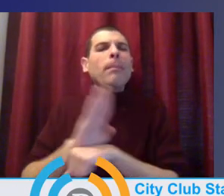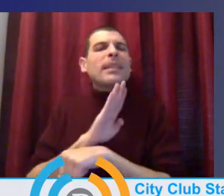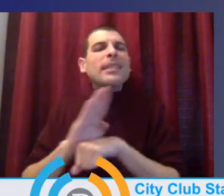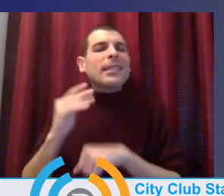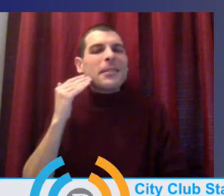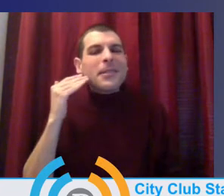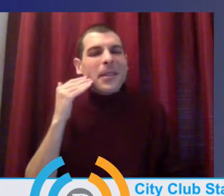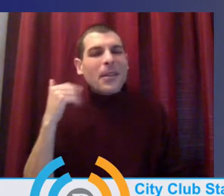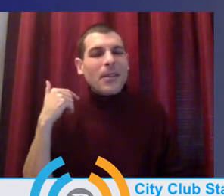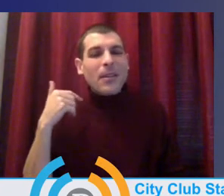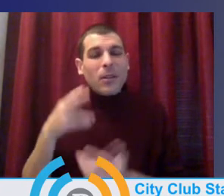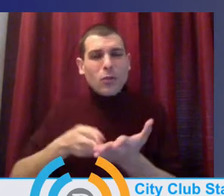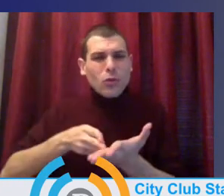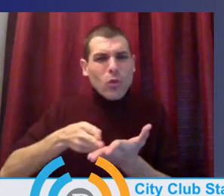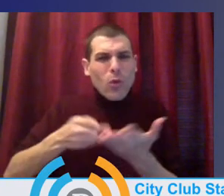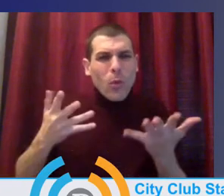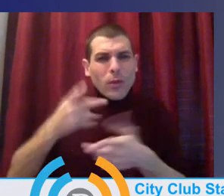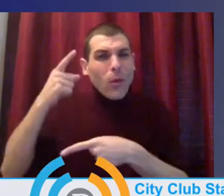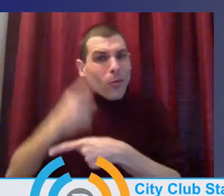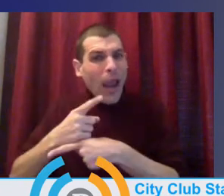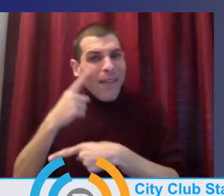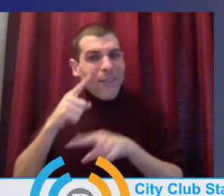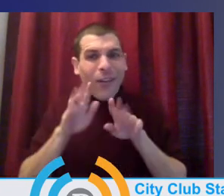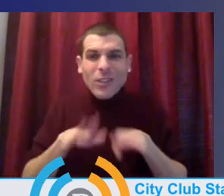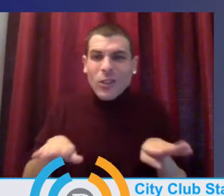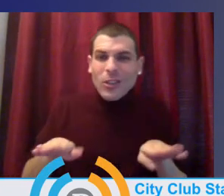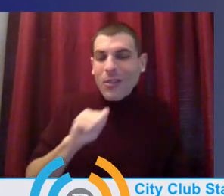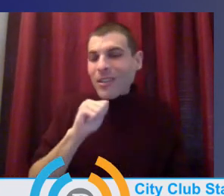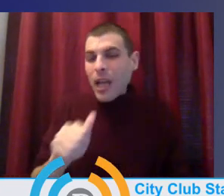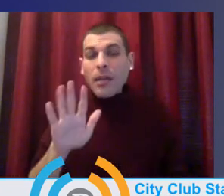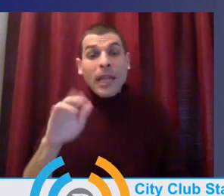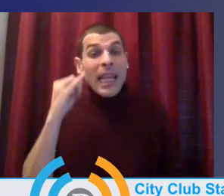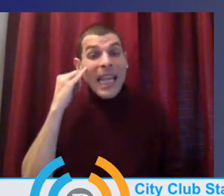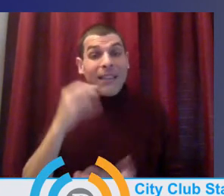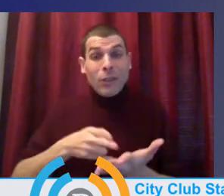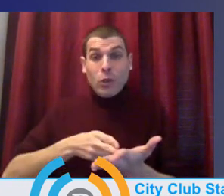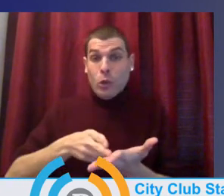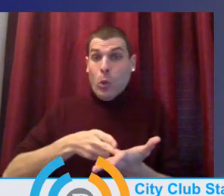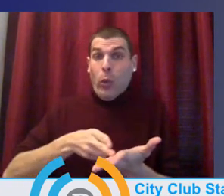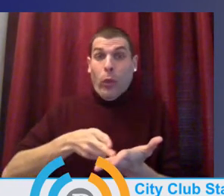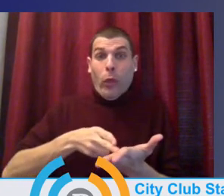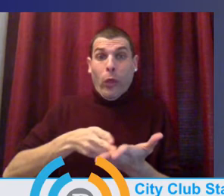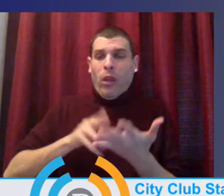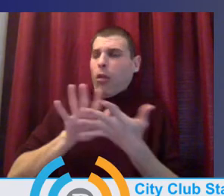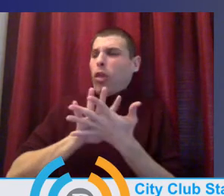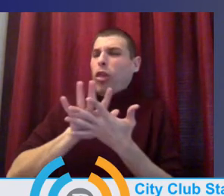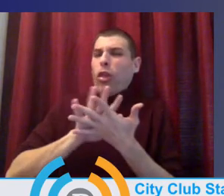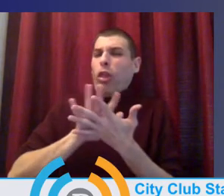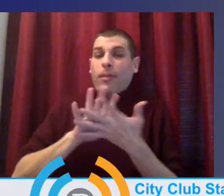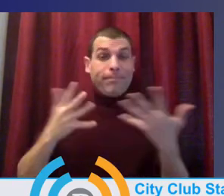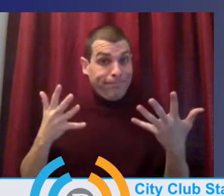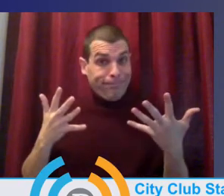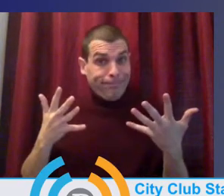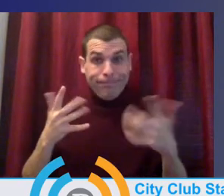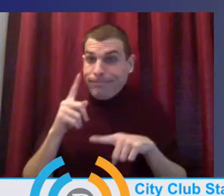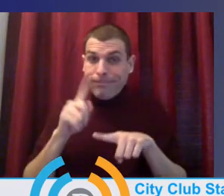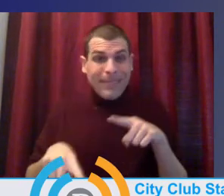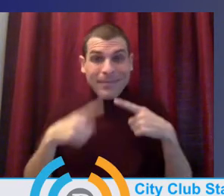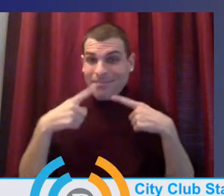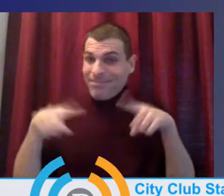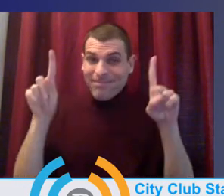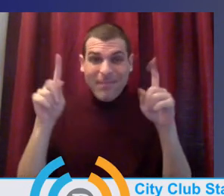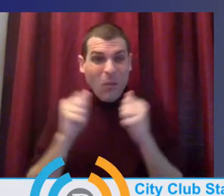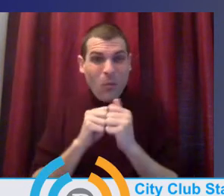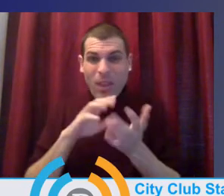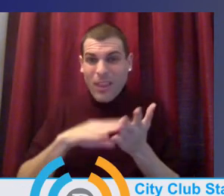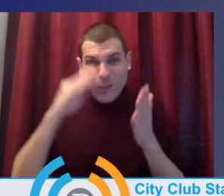is right for kids? We cannot be in the truth business if we're not willing to have those conversations about truly what our students need individually. I think we